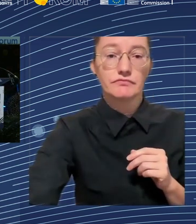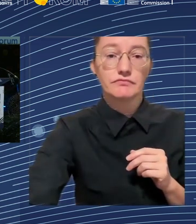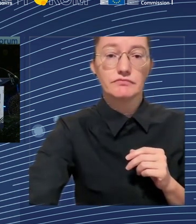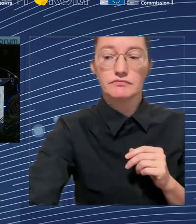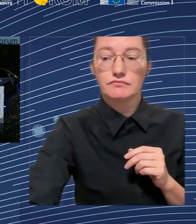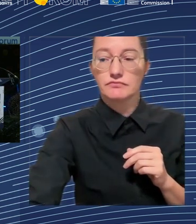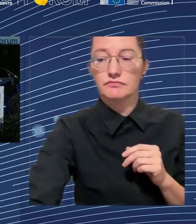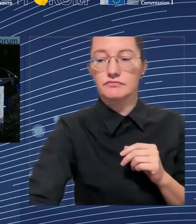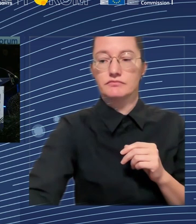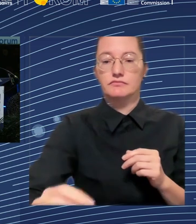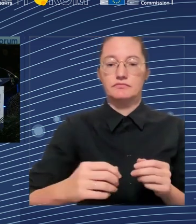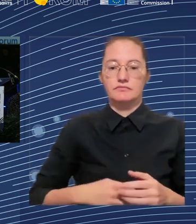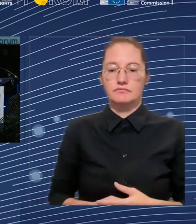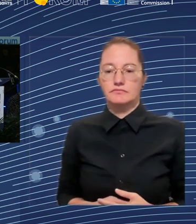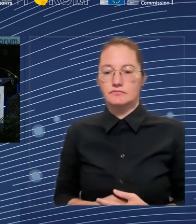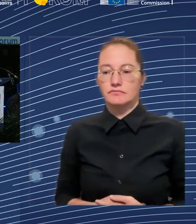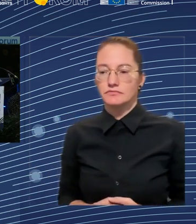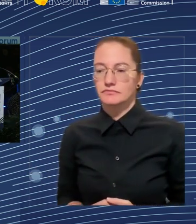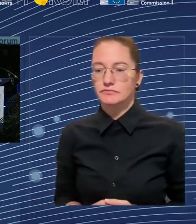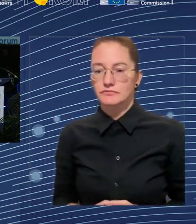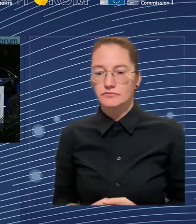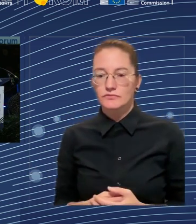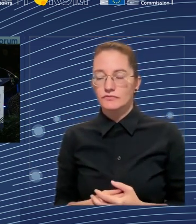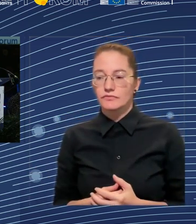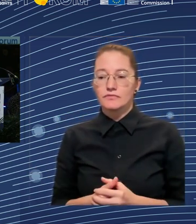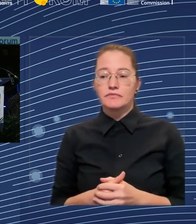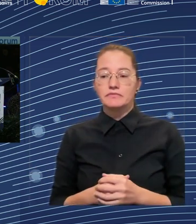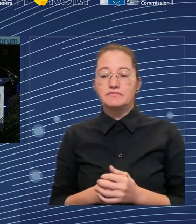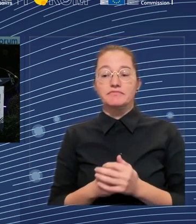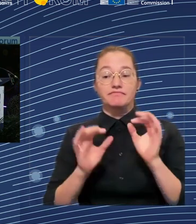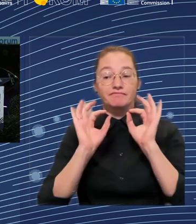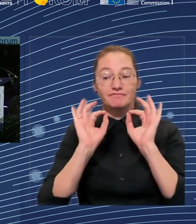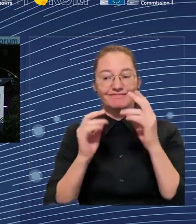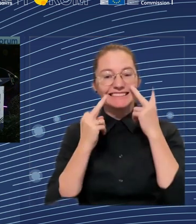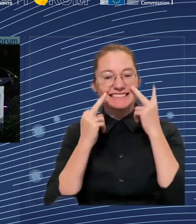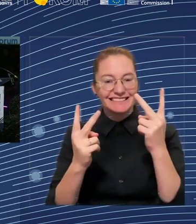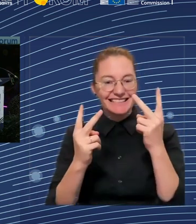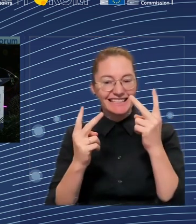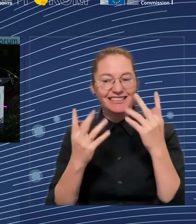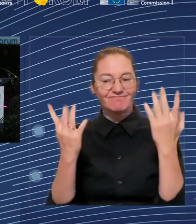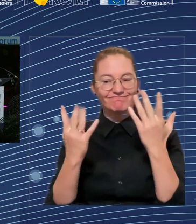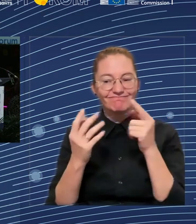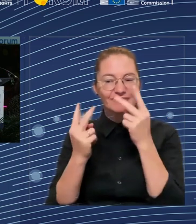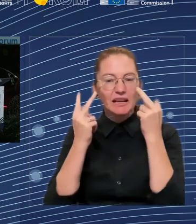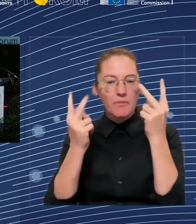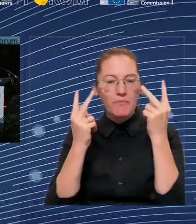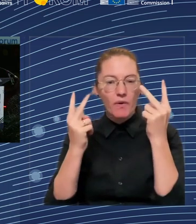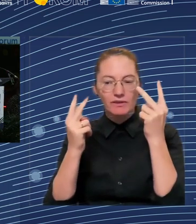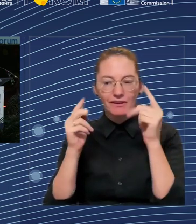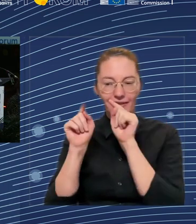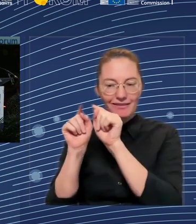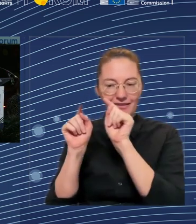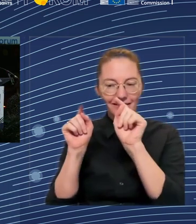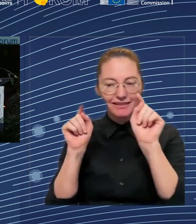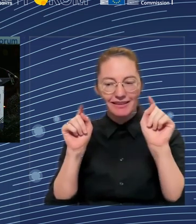And I think that there's just one slide that I want to show you briefly, where you see some of the shortage occupations.